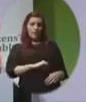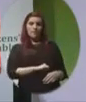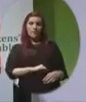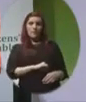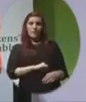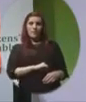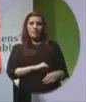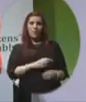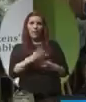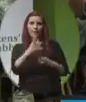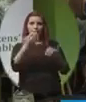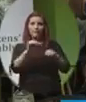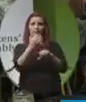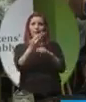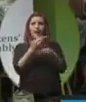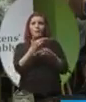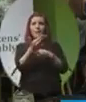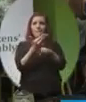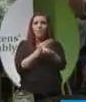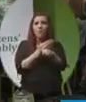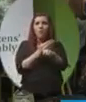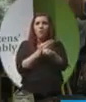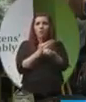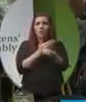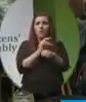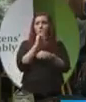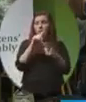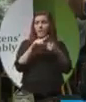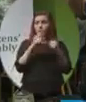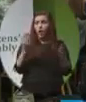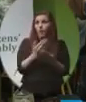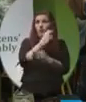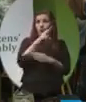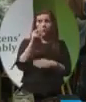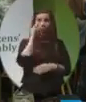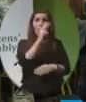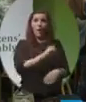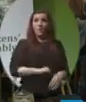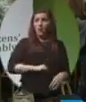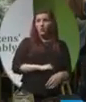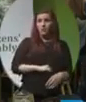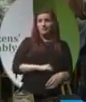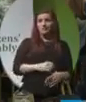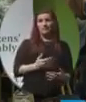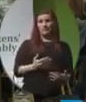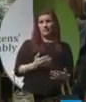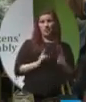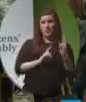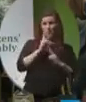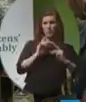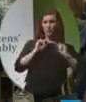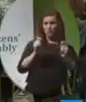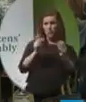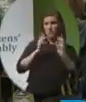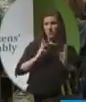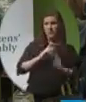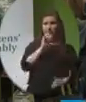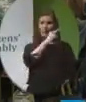counselling before the abortion. So much for trusting women. I'm going to quote one more person.